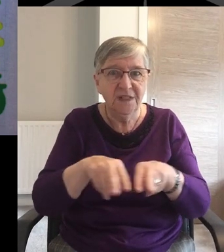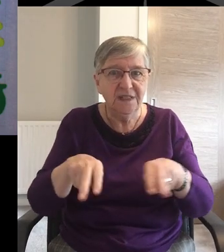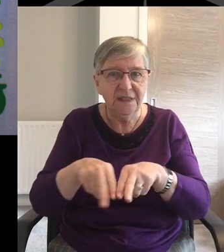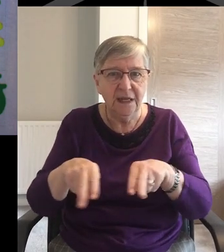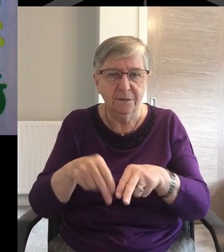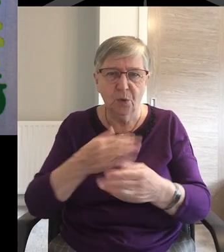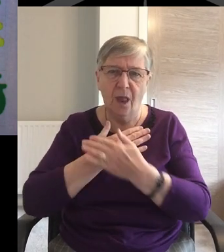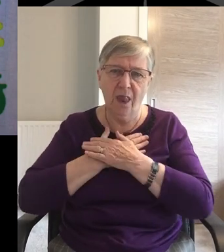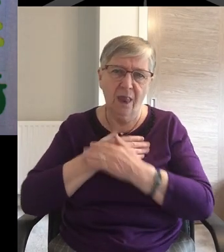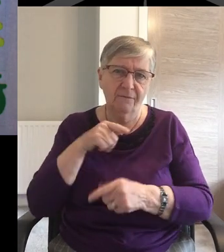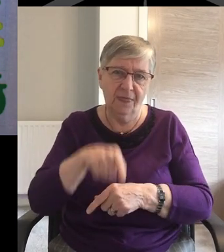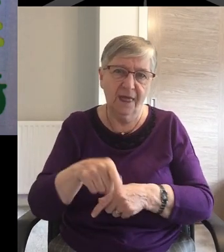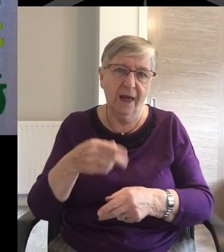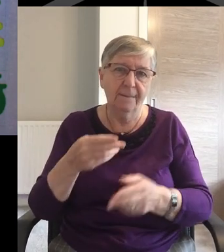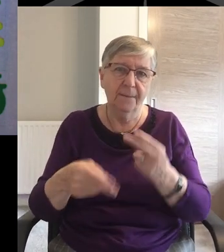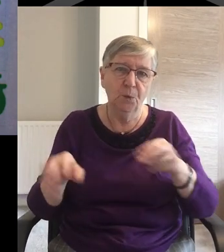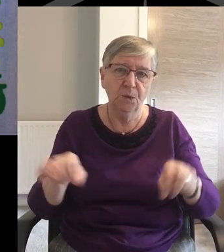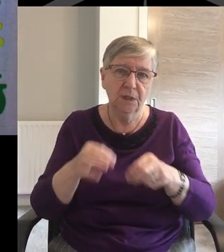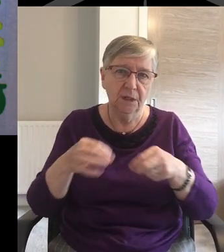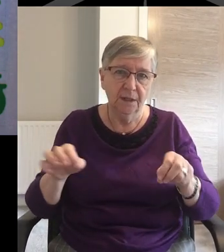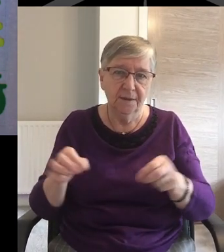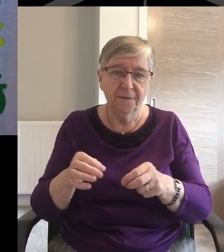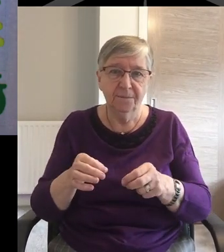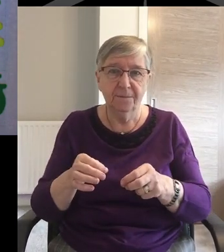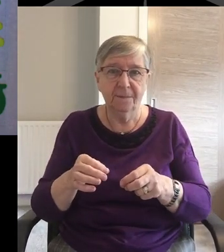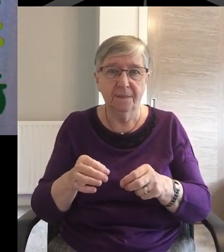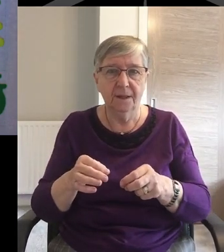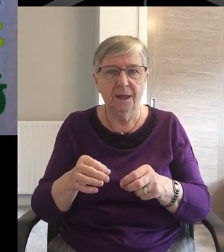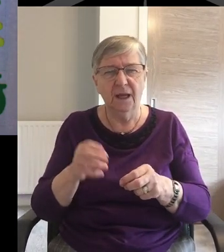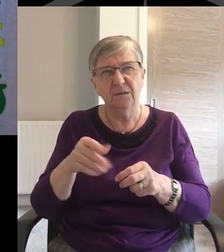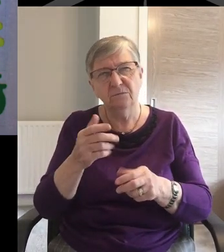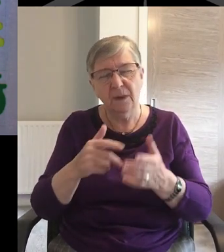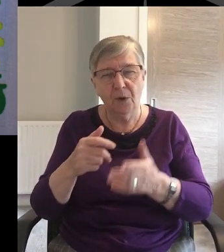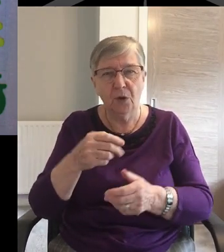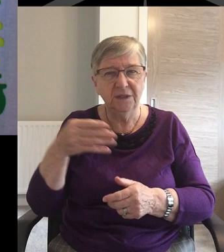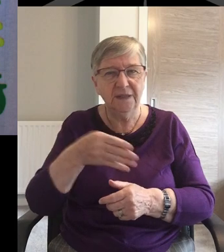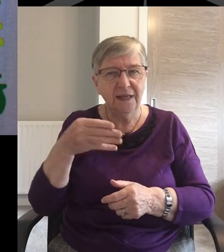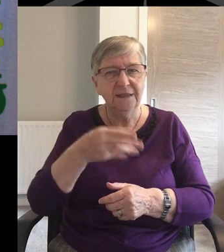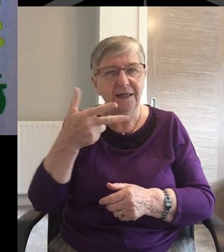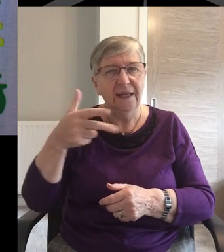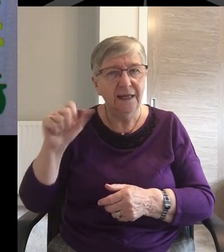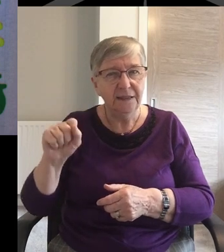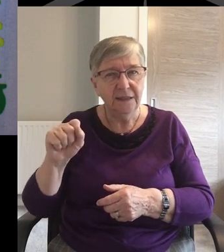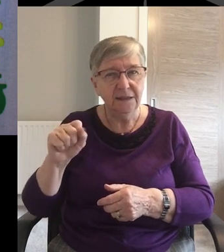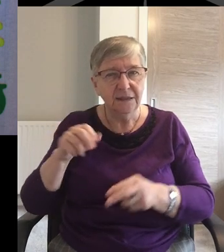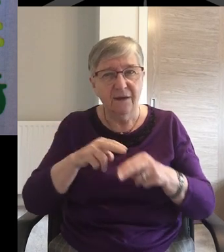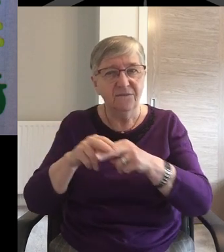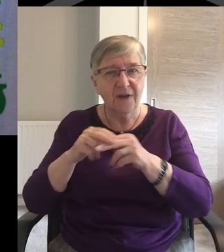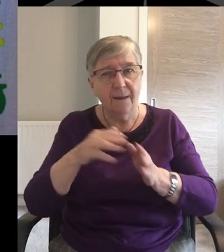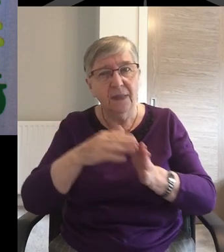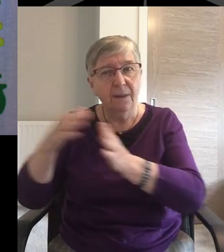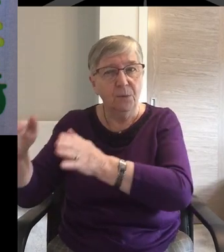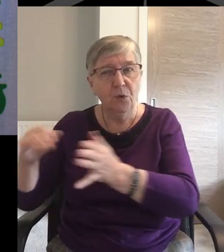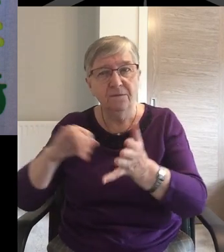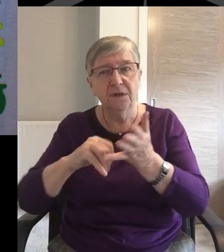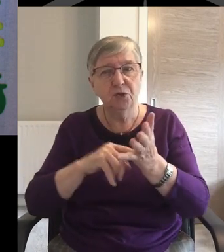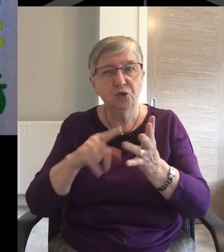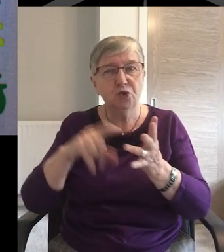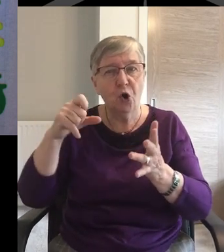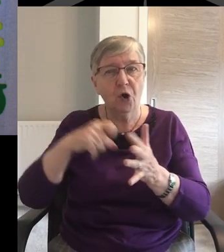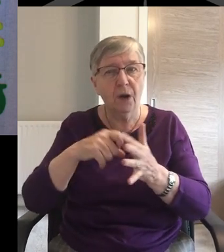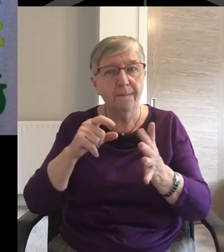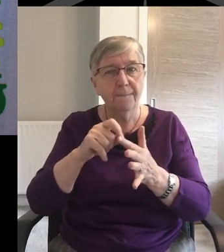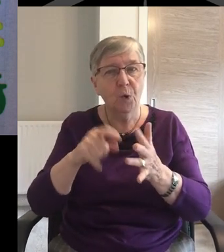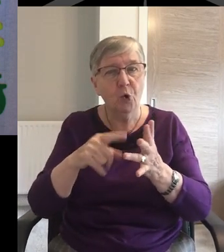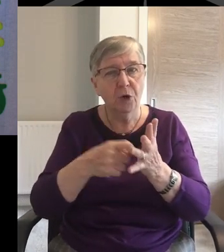music so much. In the mid-1980s, our family moved for a time to Stockport and returned a few years